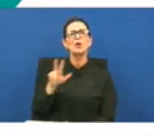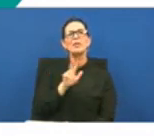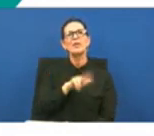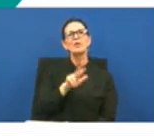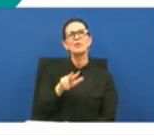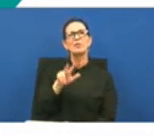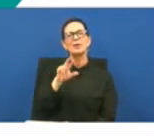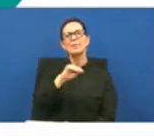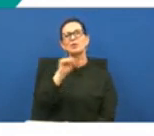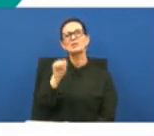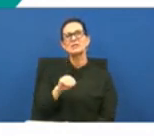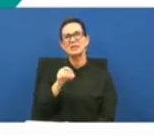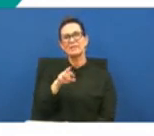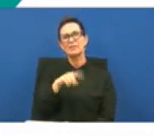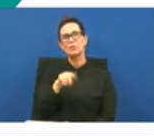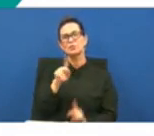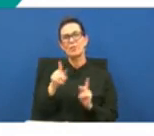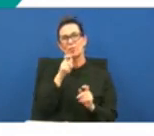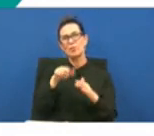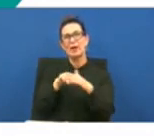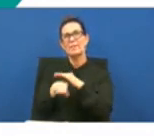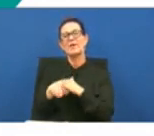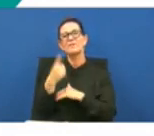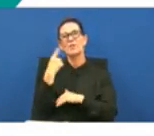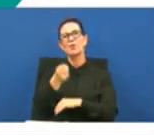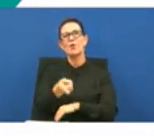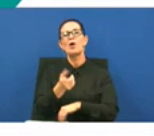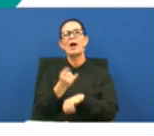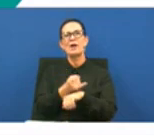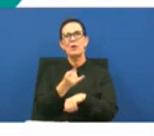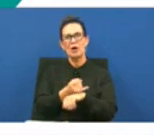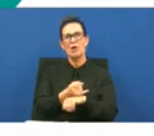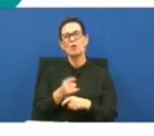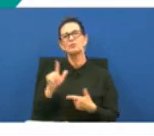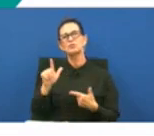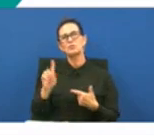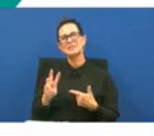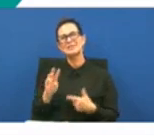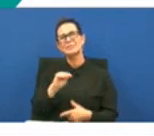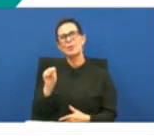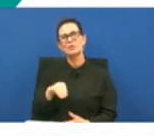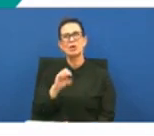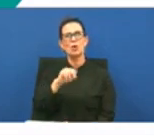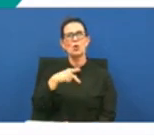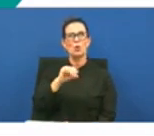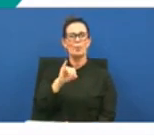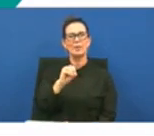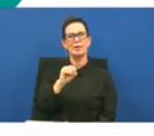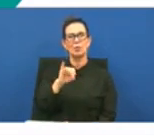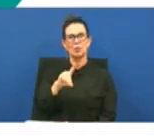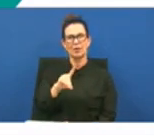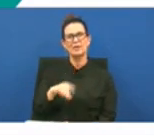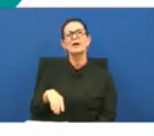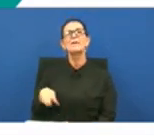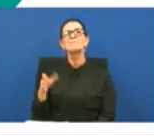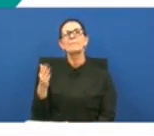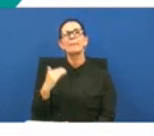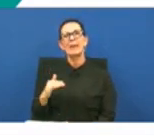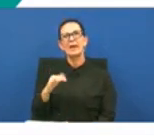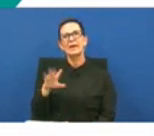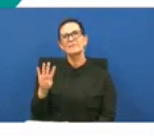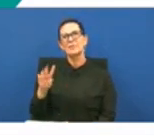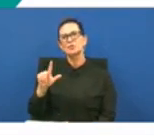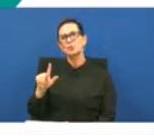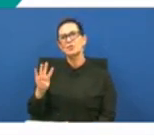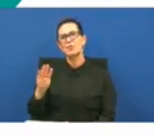of the individuals who come to the facility are being treated for alcohol 26 are being treated for opioid and cocaine is